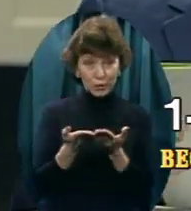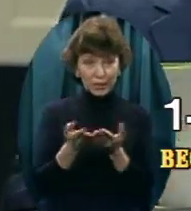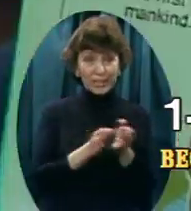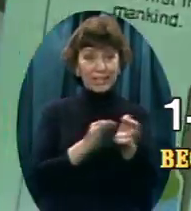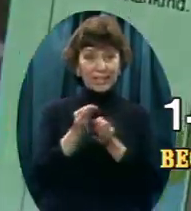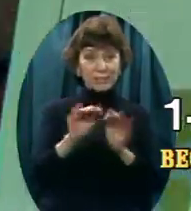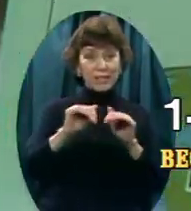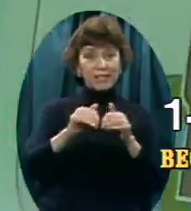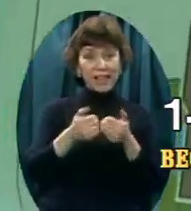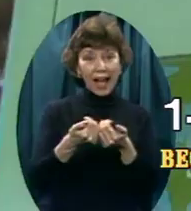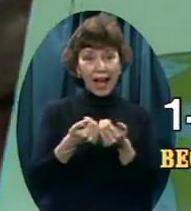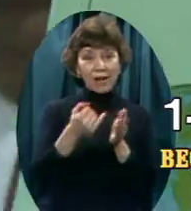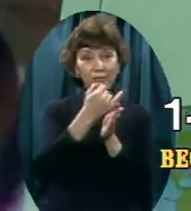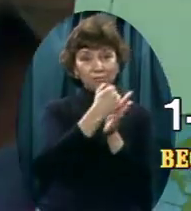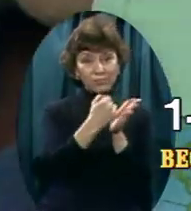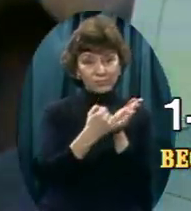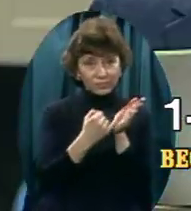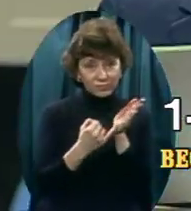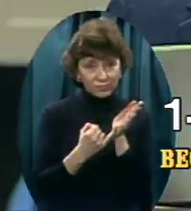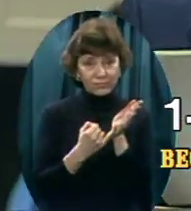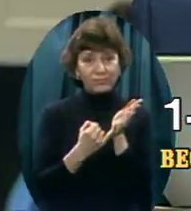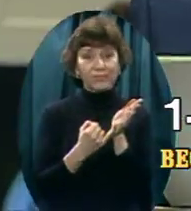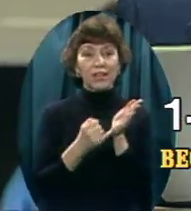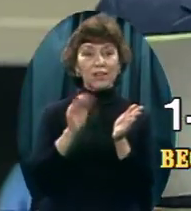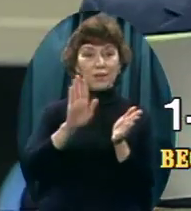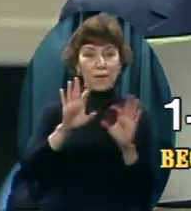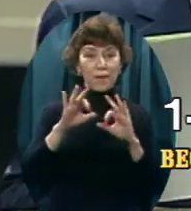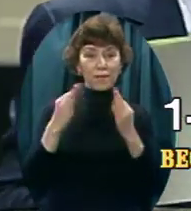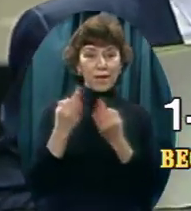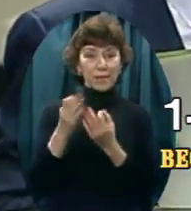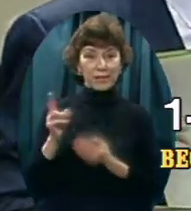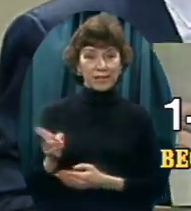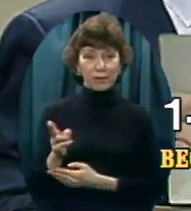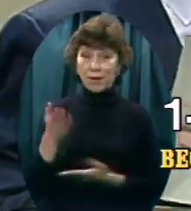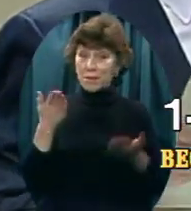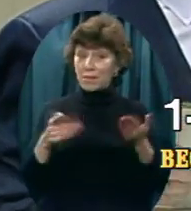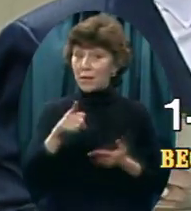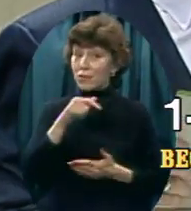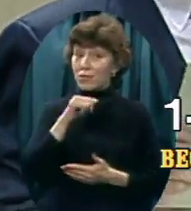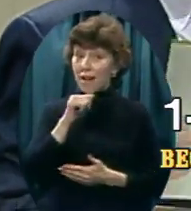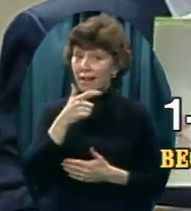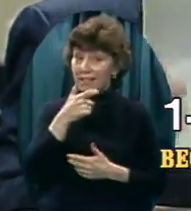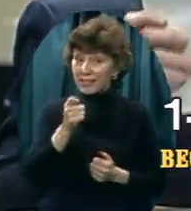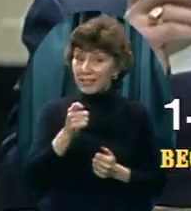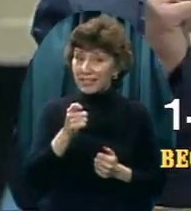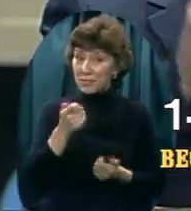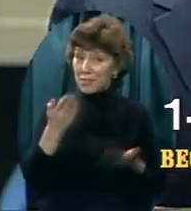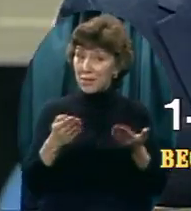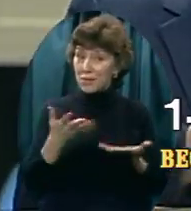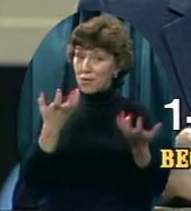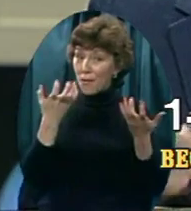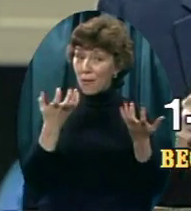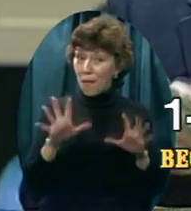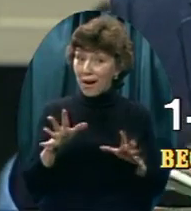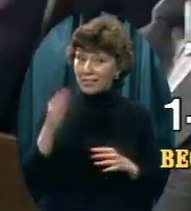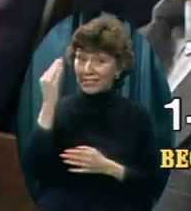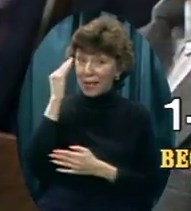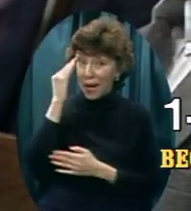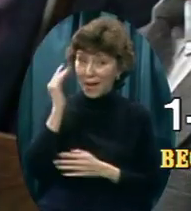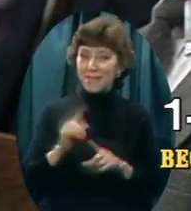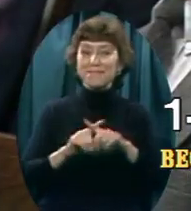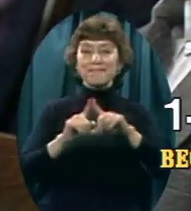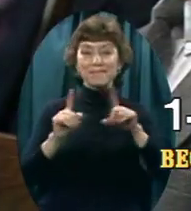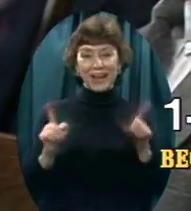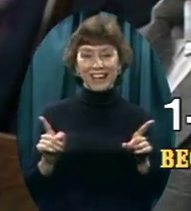your family heritage. You may not be interested. I mean, you may decide you'd rather not know. But in case you do, this is it.